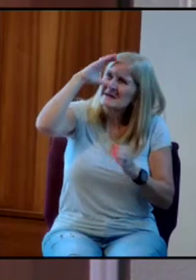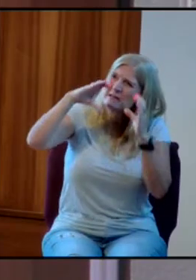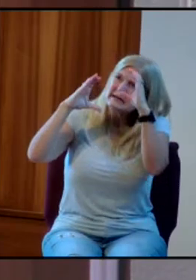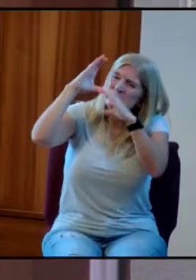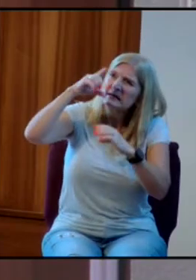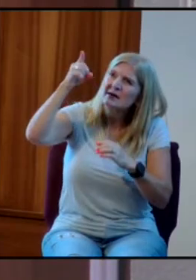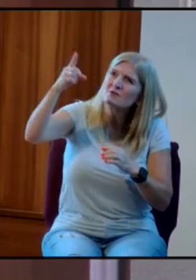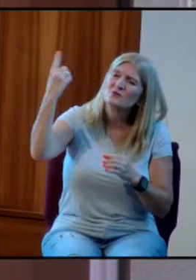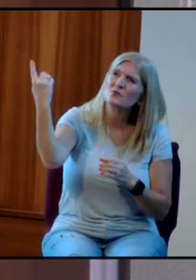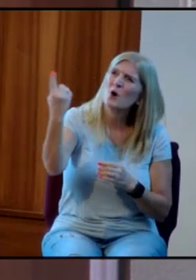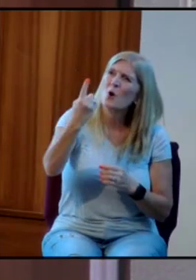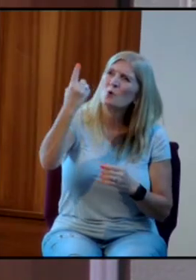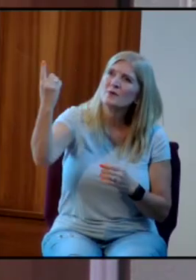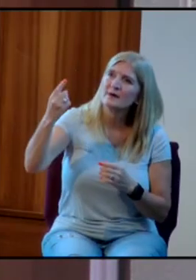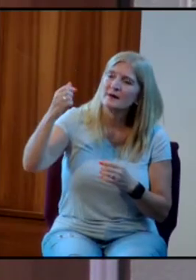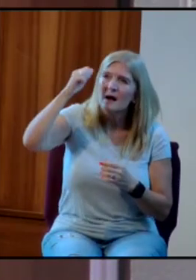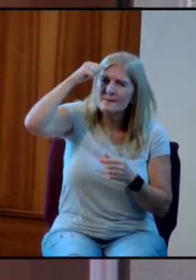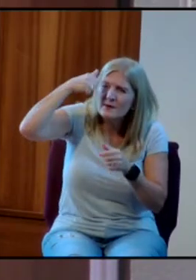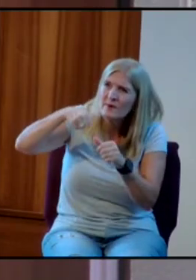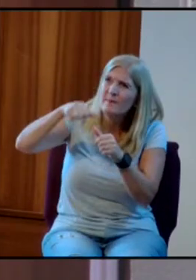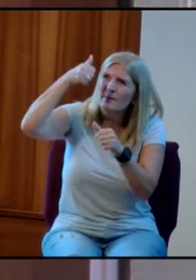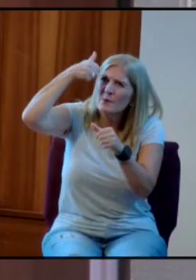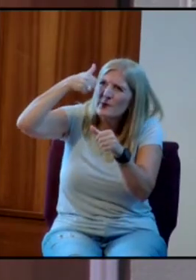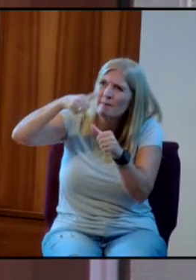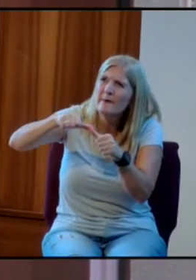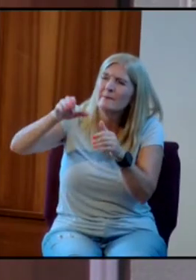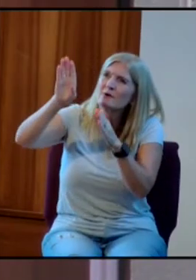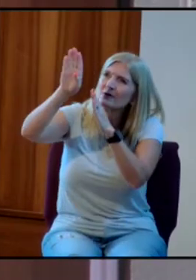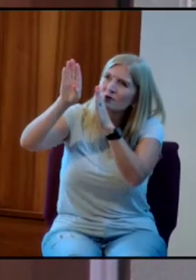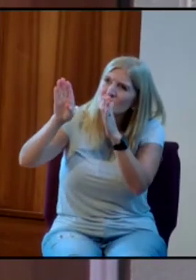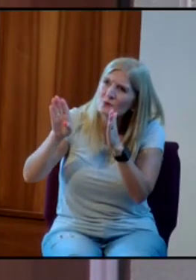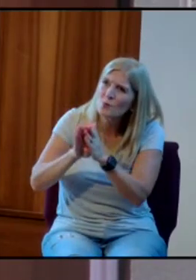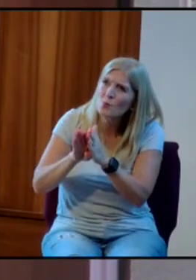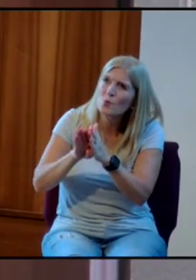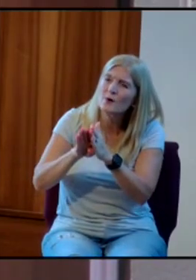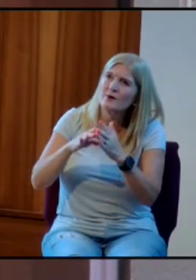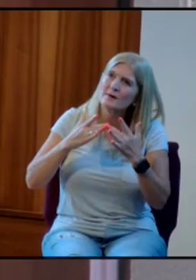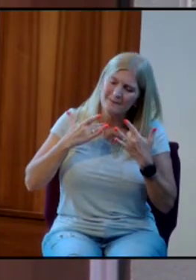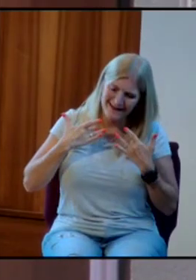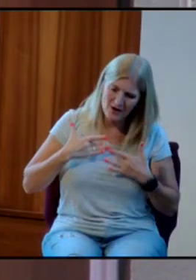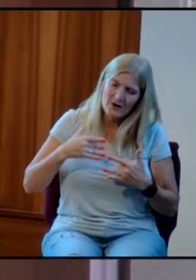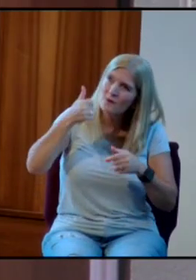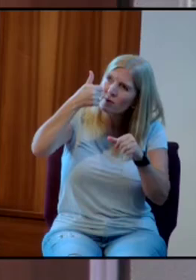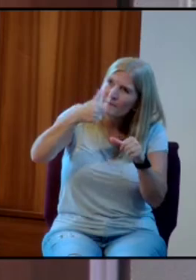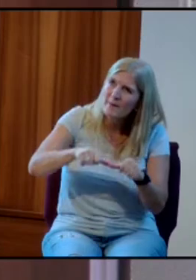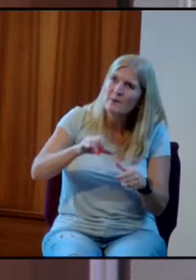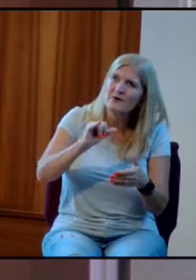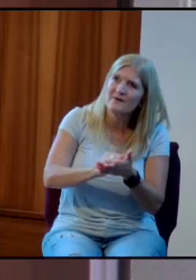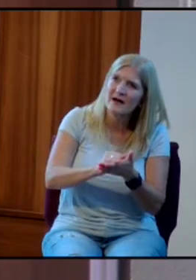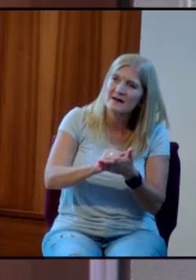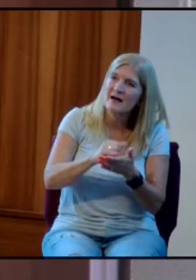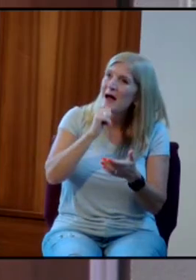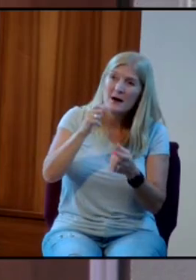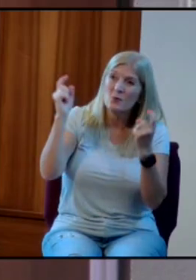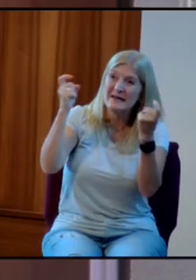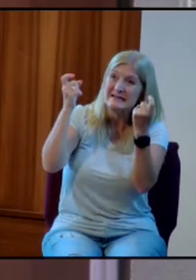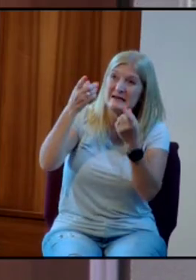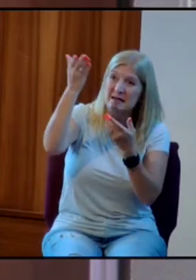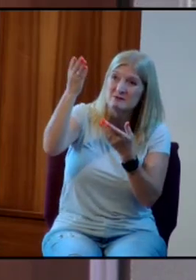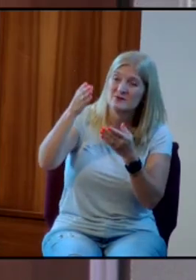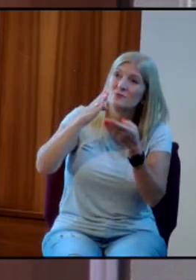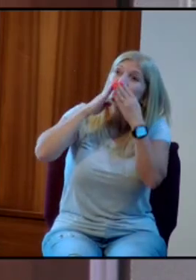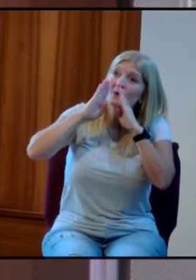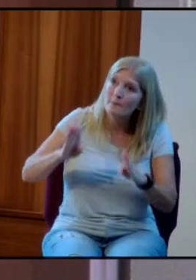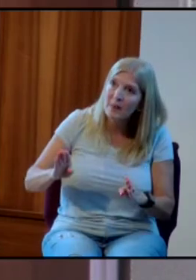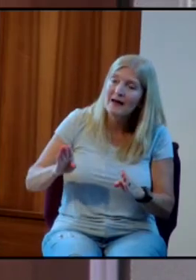I have stored up your word in my heart that I might not sin against you. Blessed are you, O Lord.